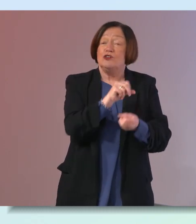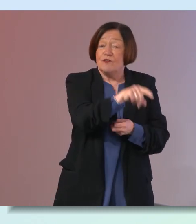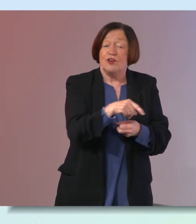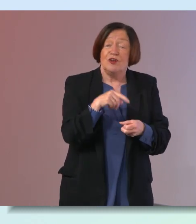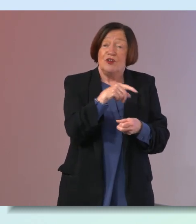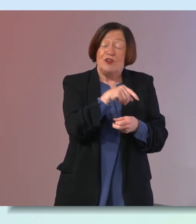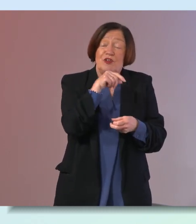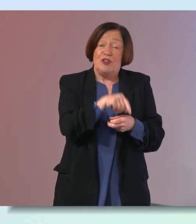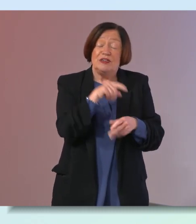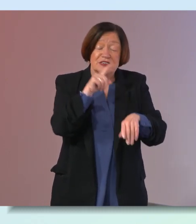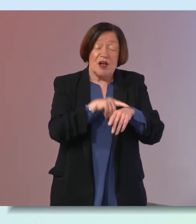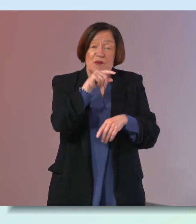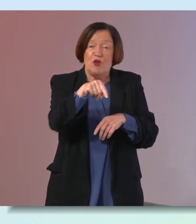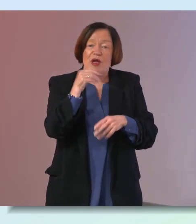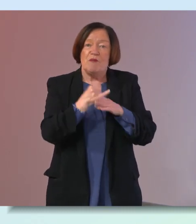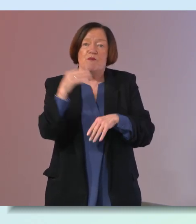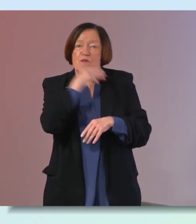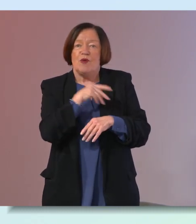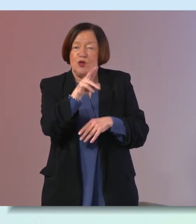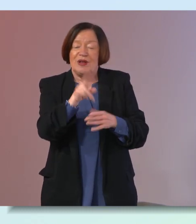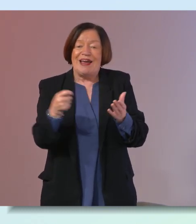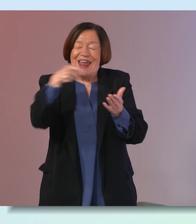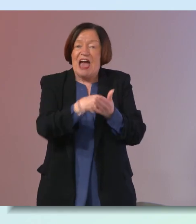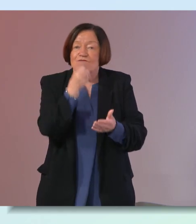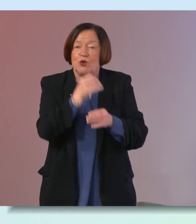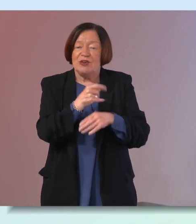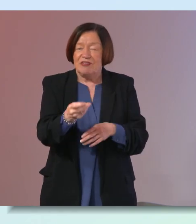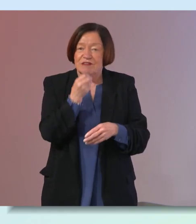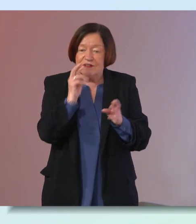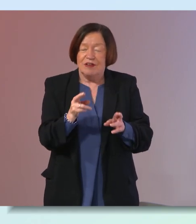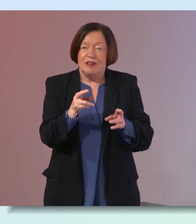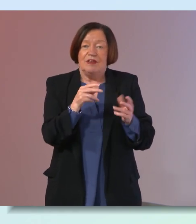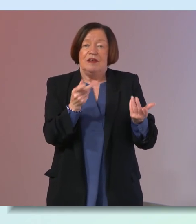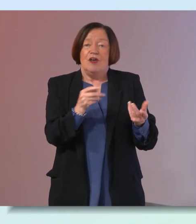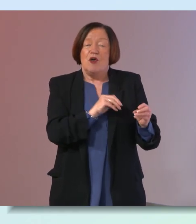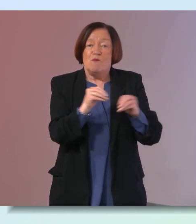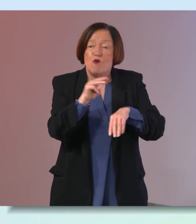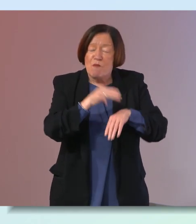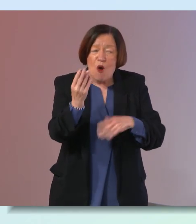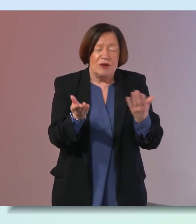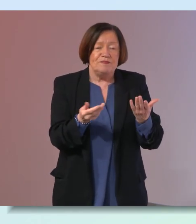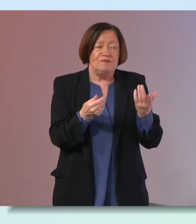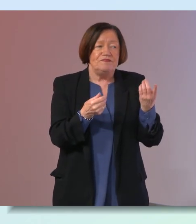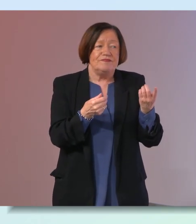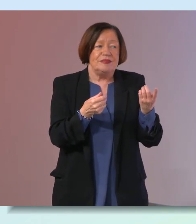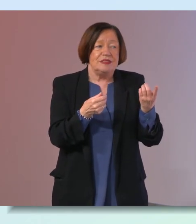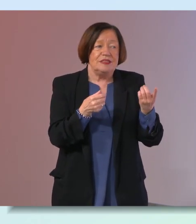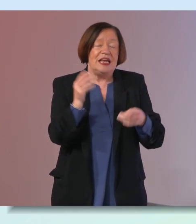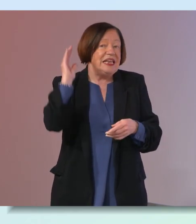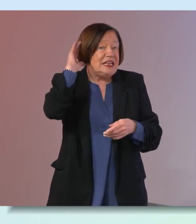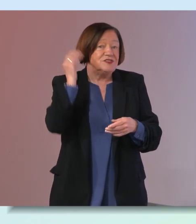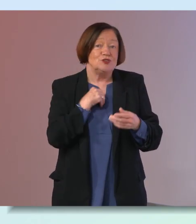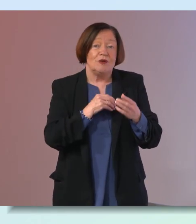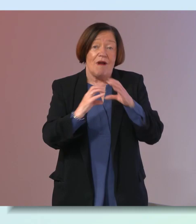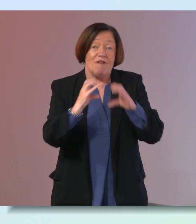reminders i think that the most important thing is that you can actually add food into the diet but move more um you know listening to